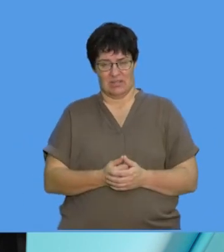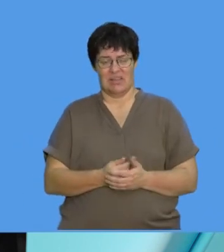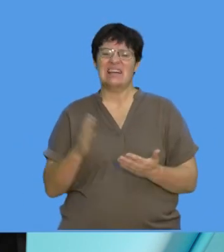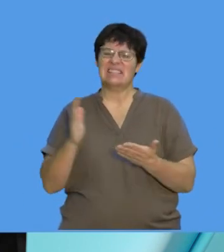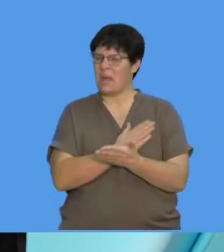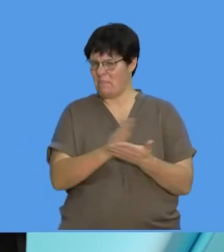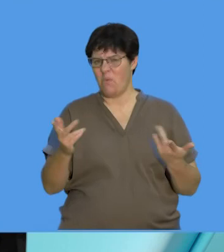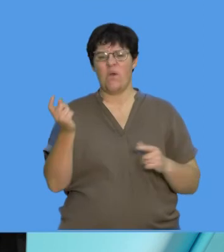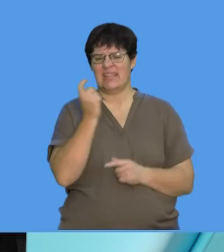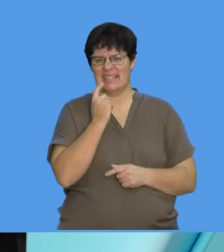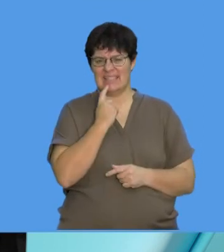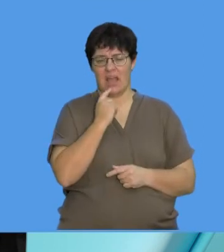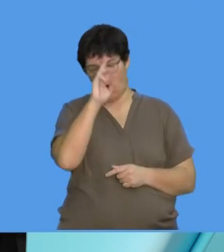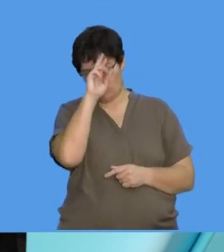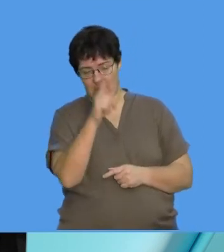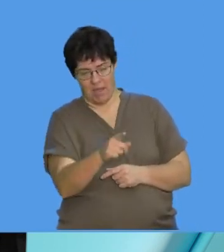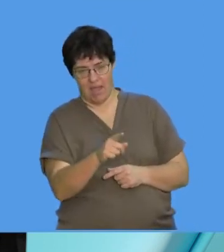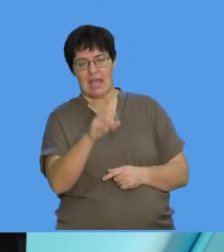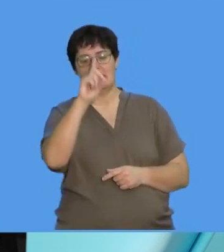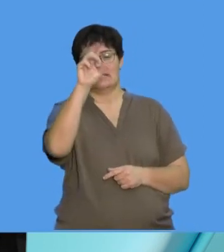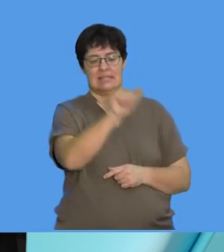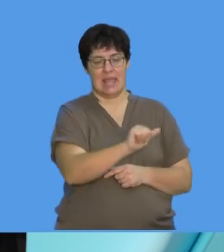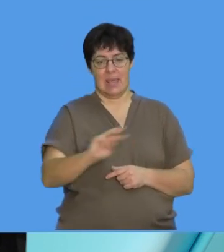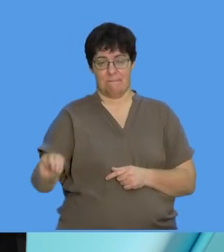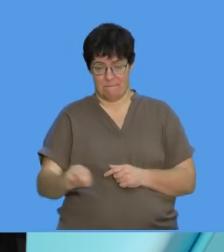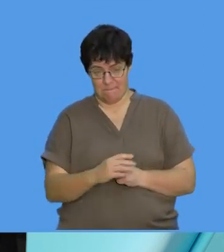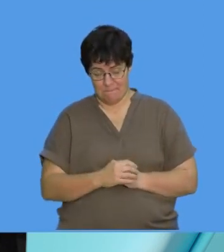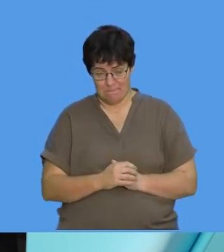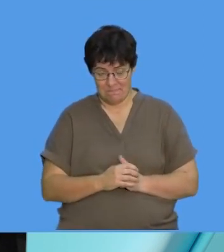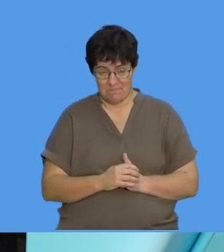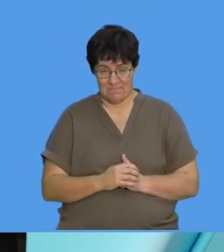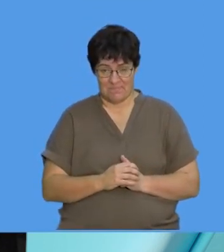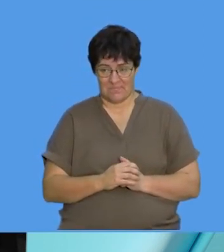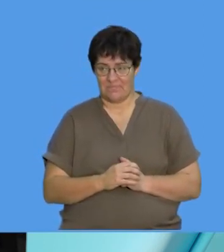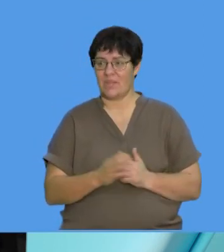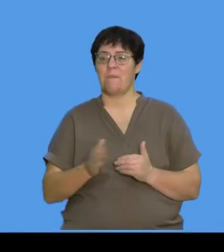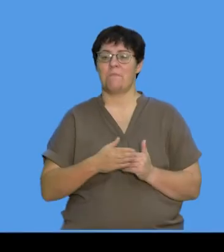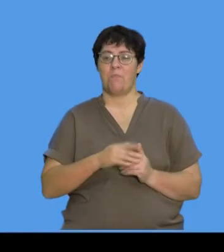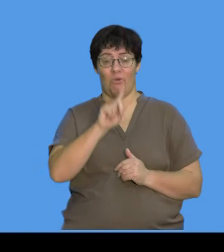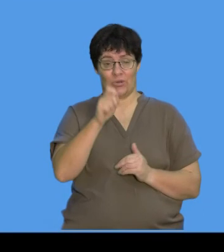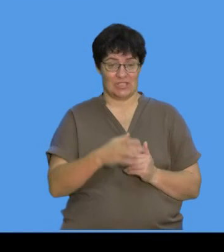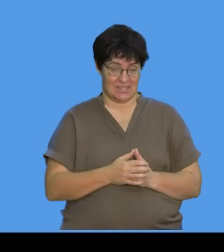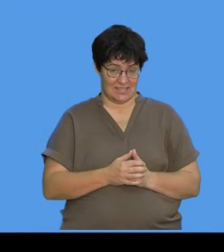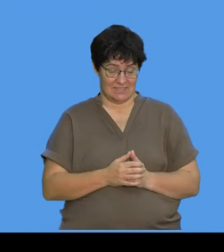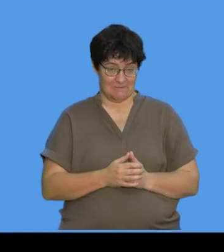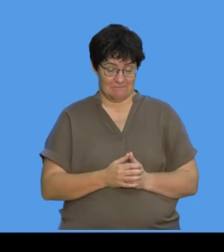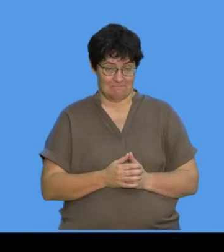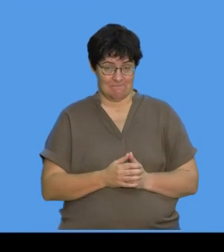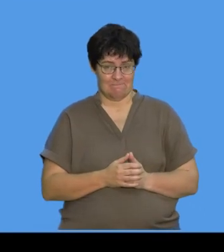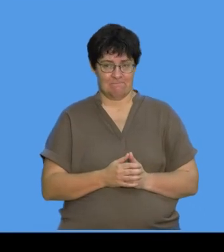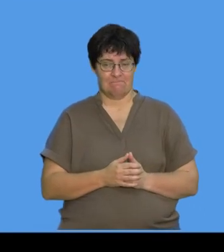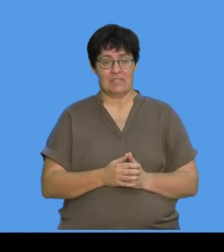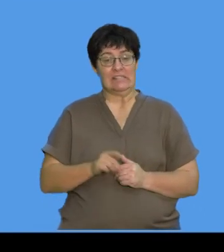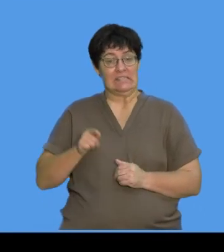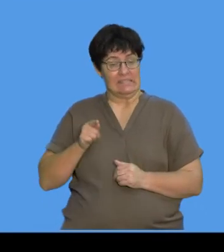easier if they just remember the damn triangle. Okay, guys. One more question. Okay. Now, here